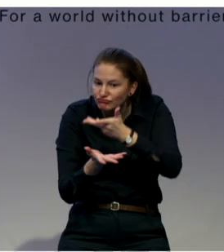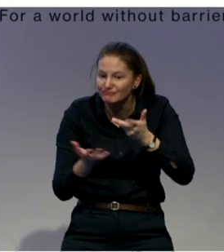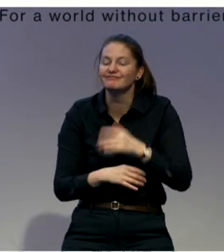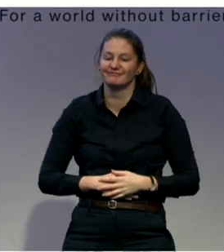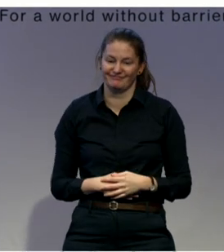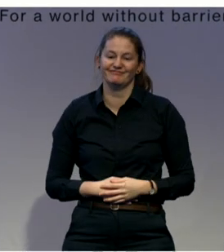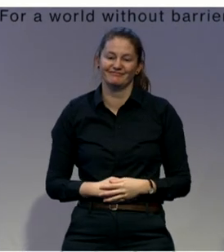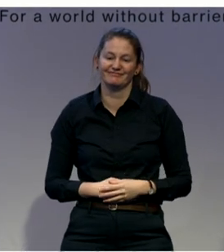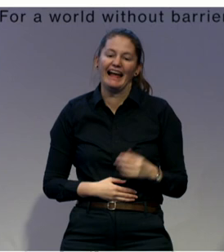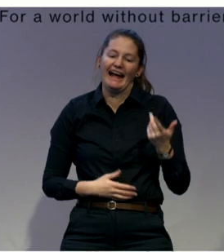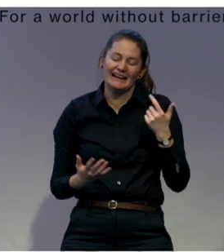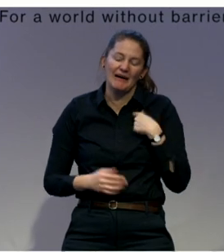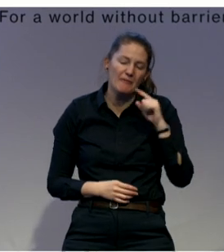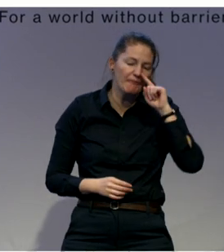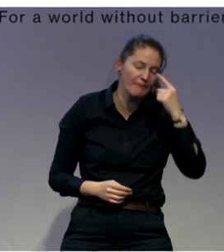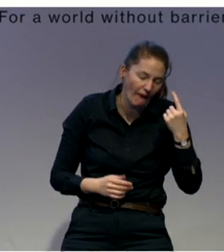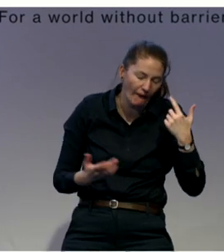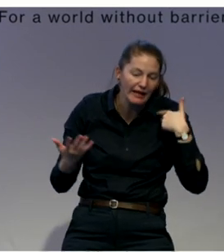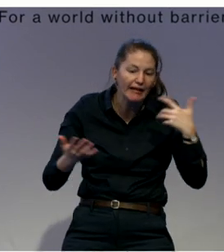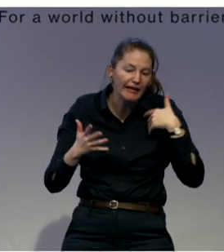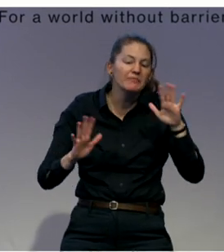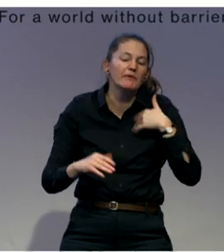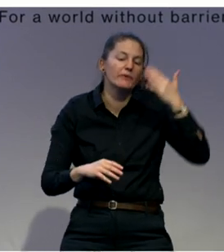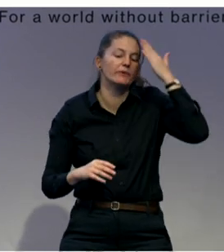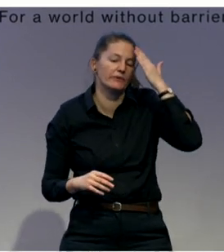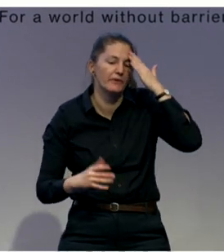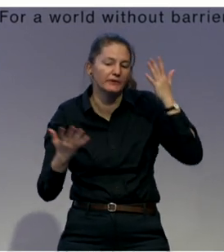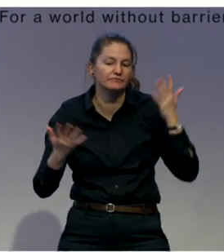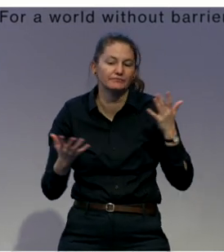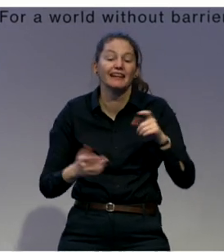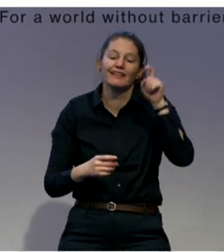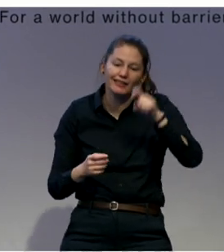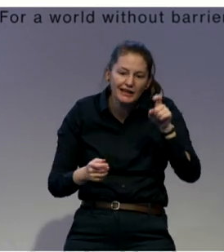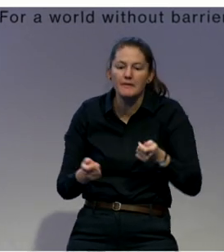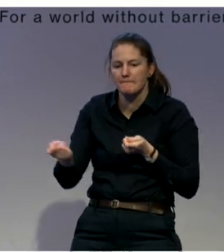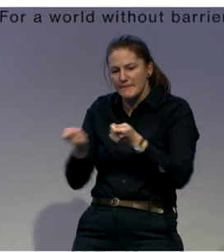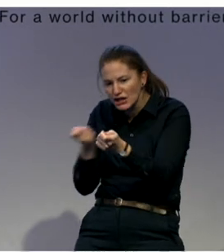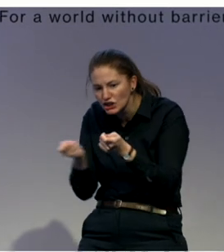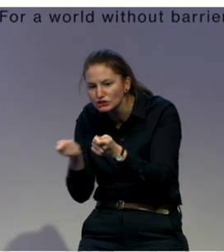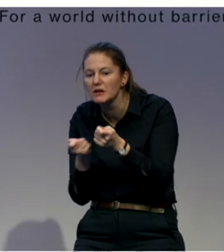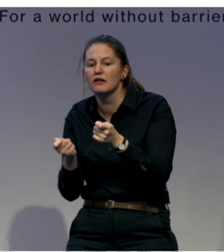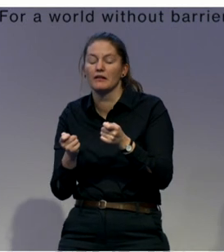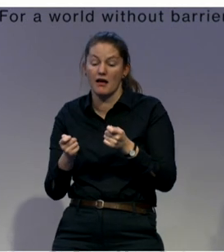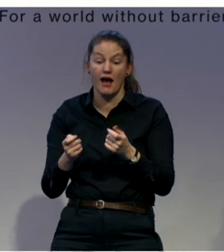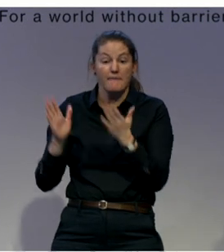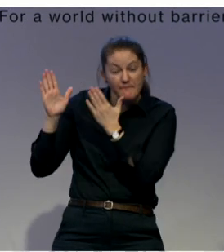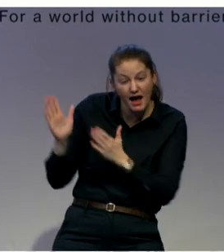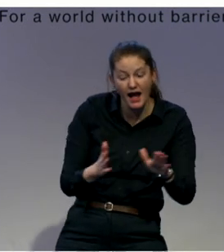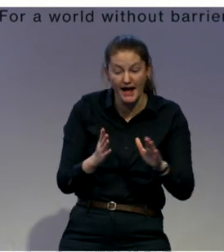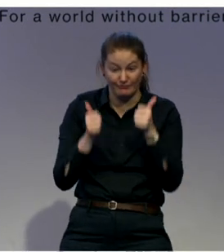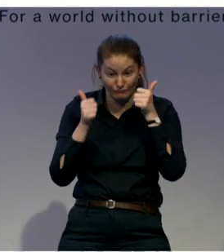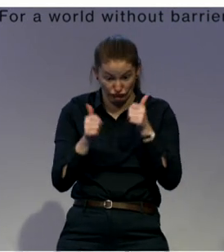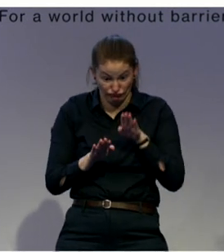of different steps is very, very important for the reform. Again, not to harm children. And